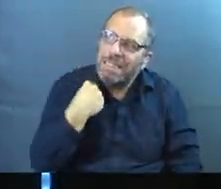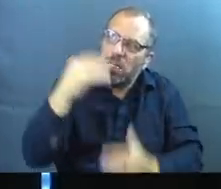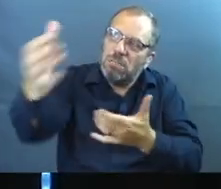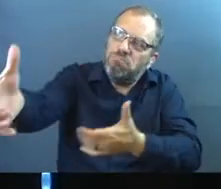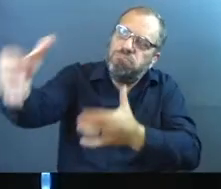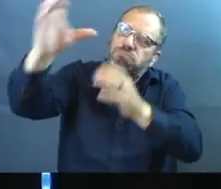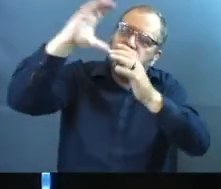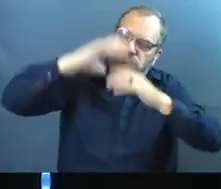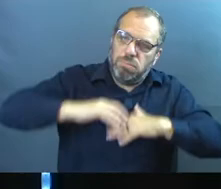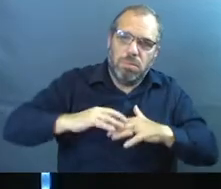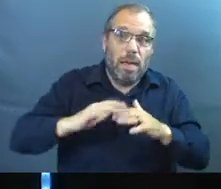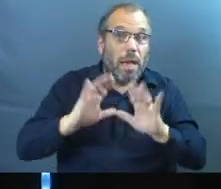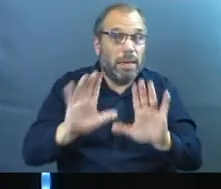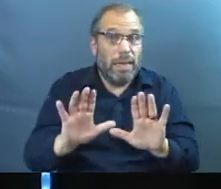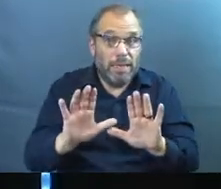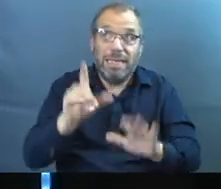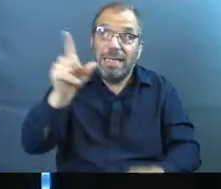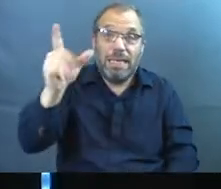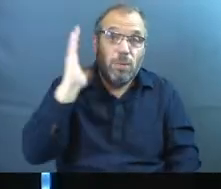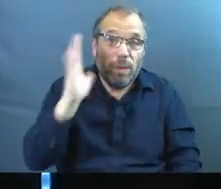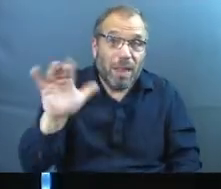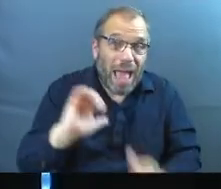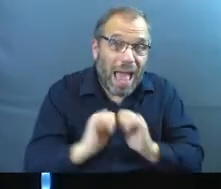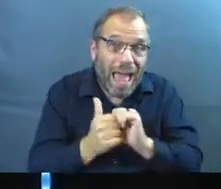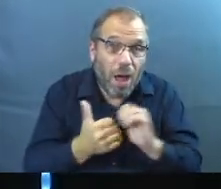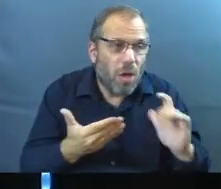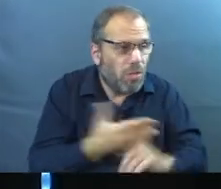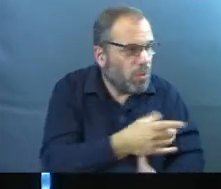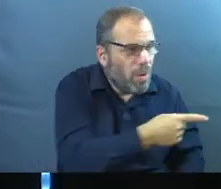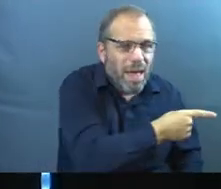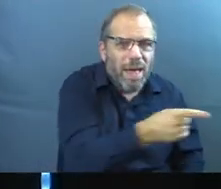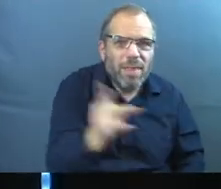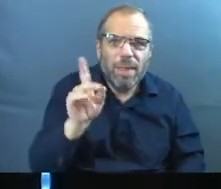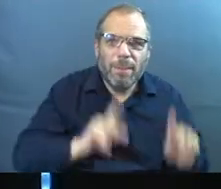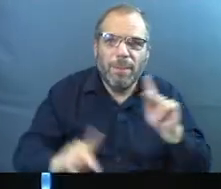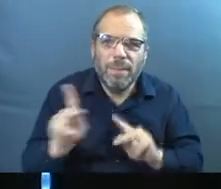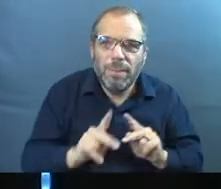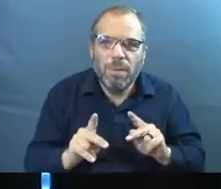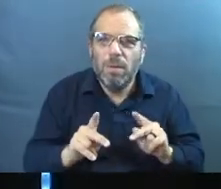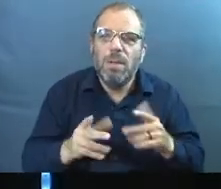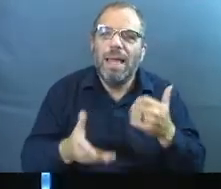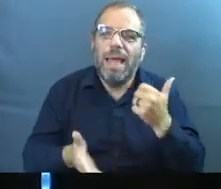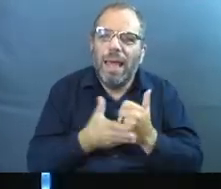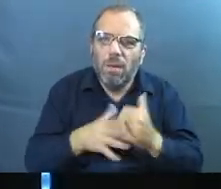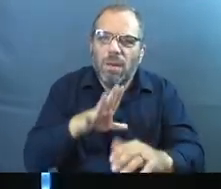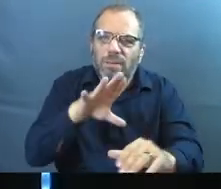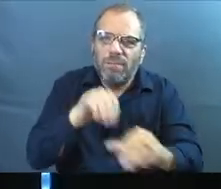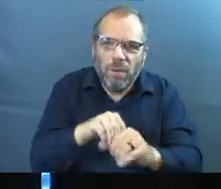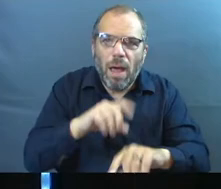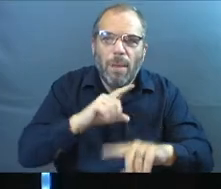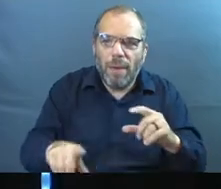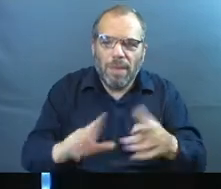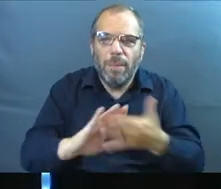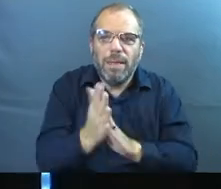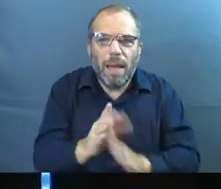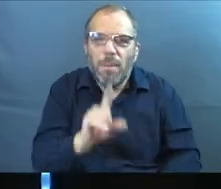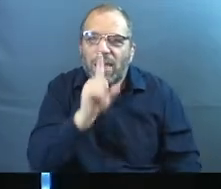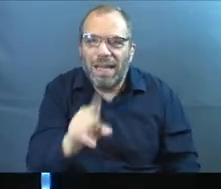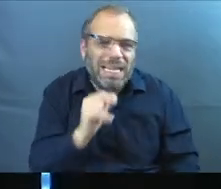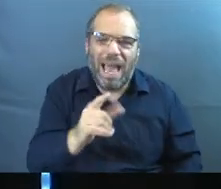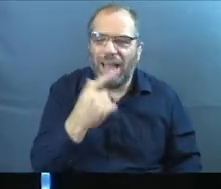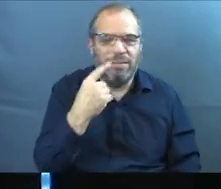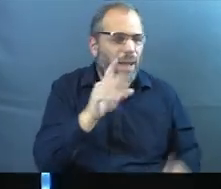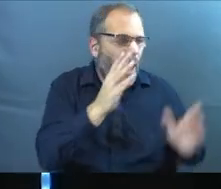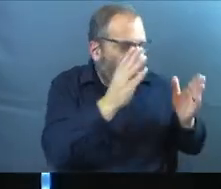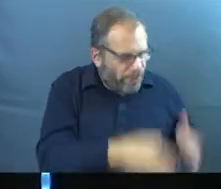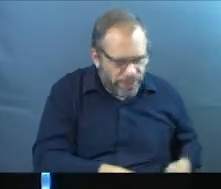poured into us. And one way, again, that he's going to do that is through other people. We need to allow other people to come in, but we need them to be authentic. We don't just need